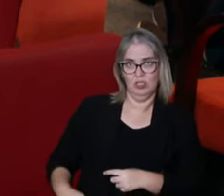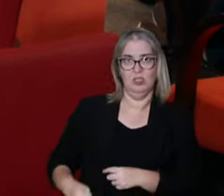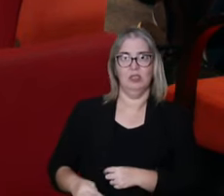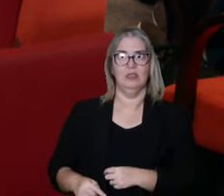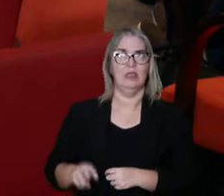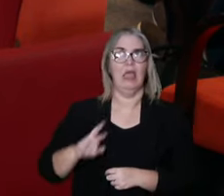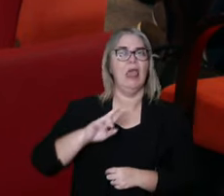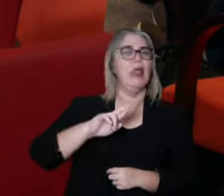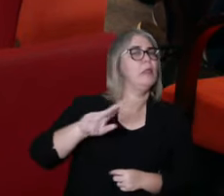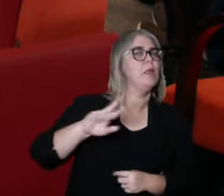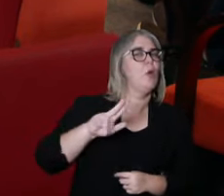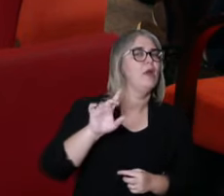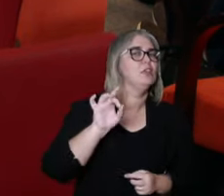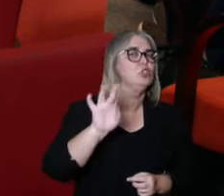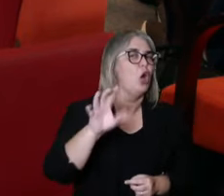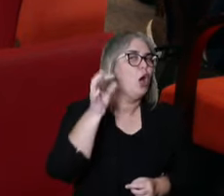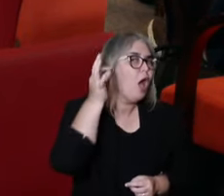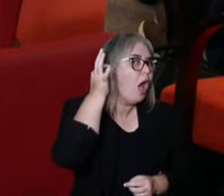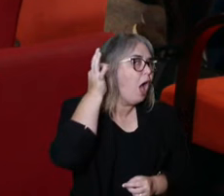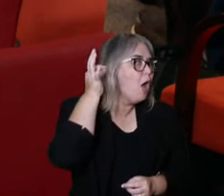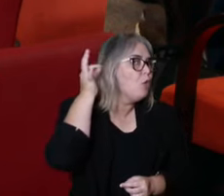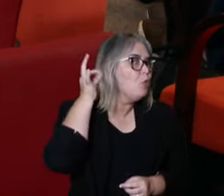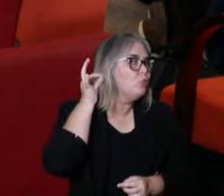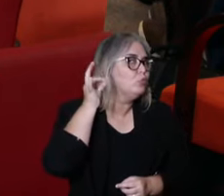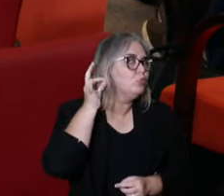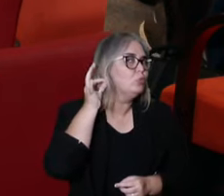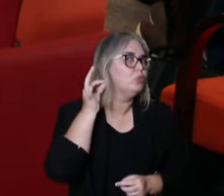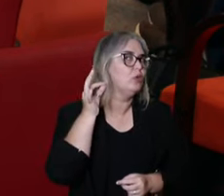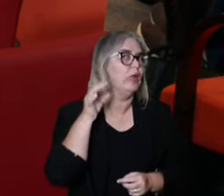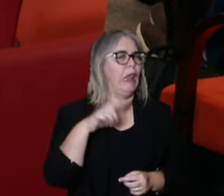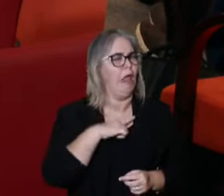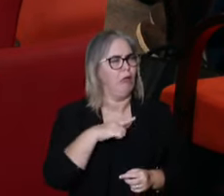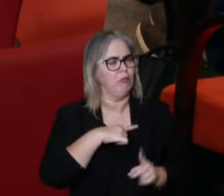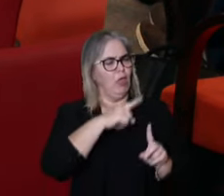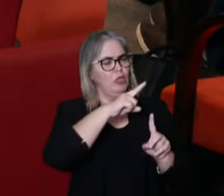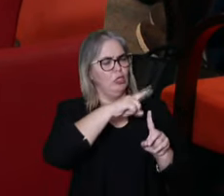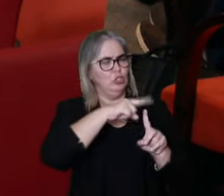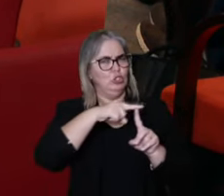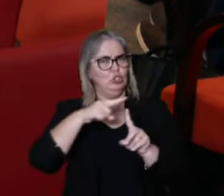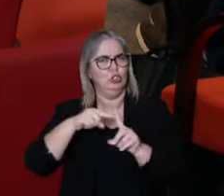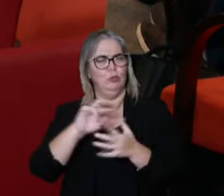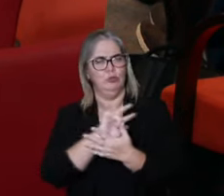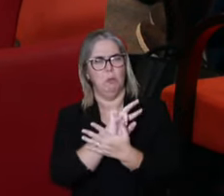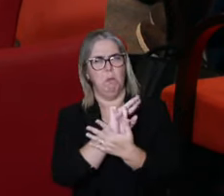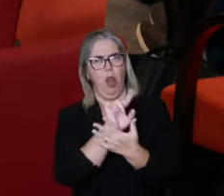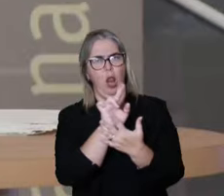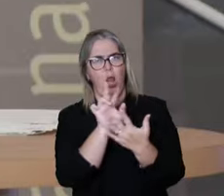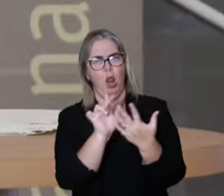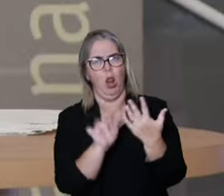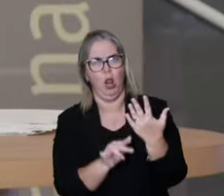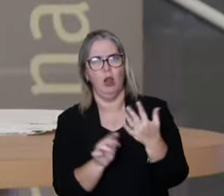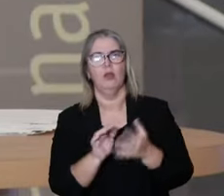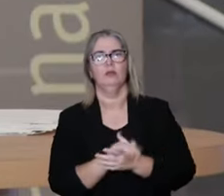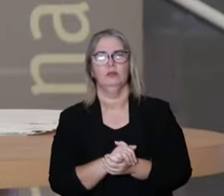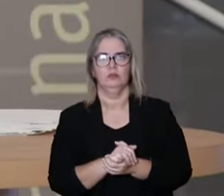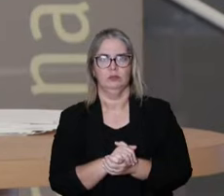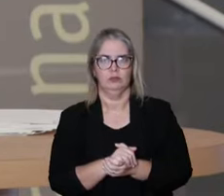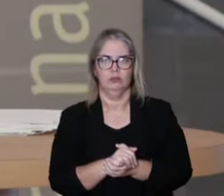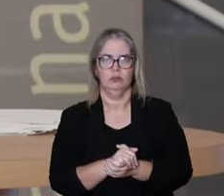medicine, it's not only acupuncture, it's a world. We have different types of acupuncture.